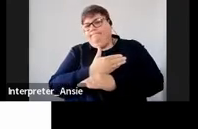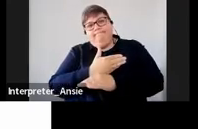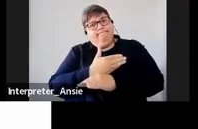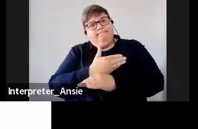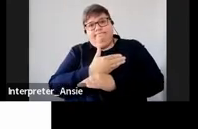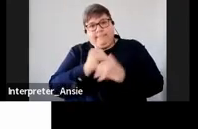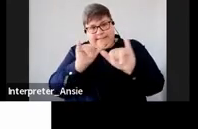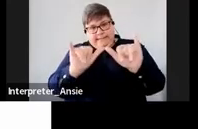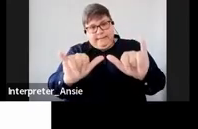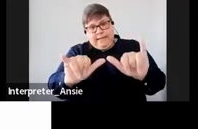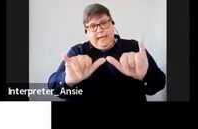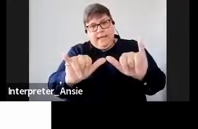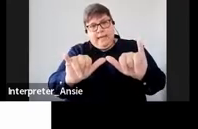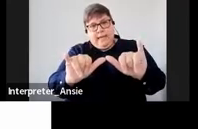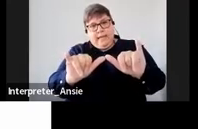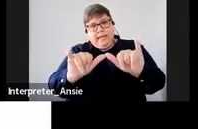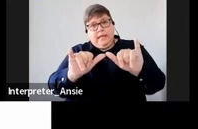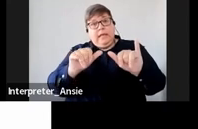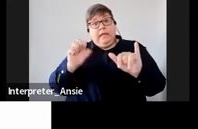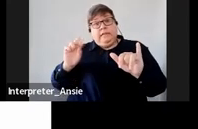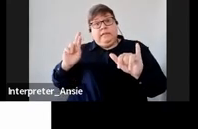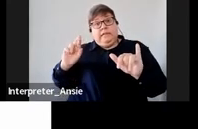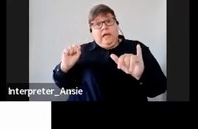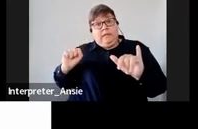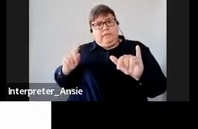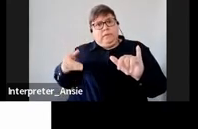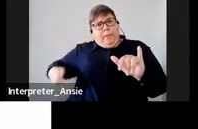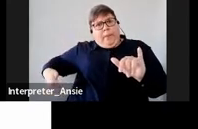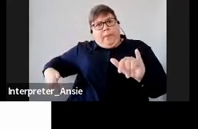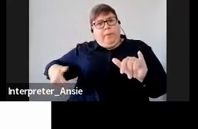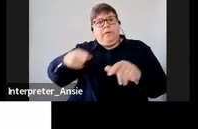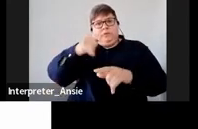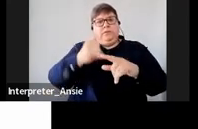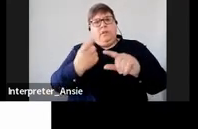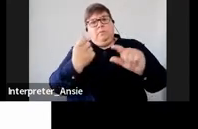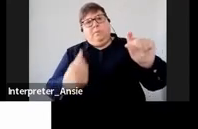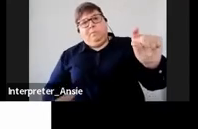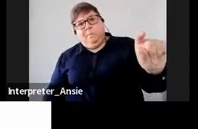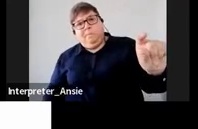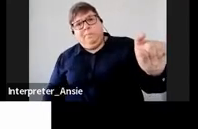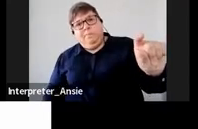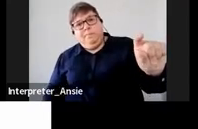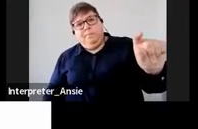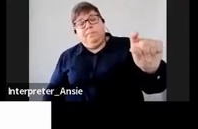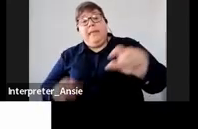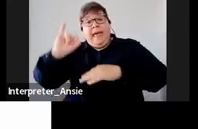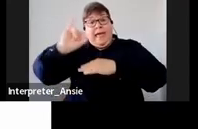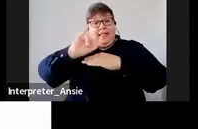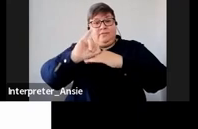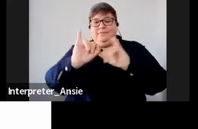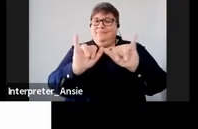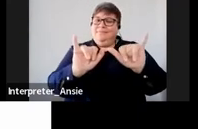money the fiscal was out of the pocket so the interest common